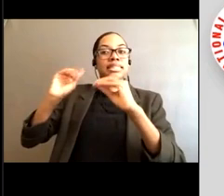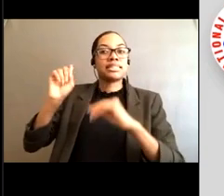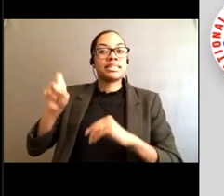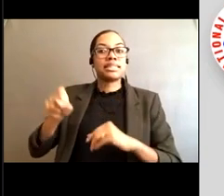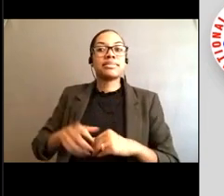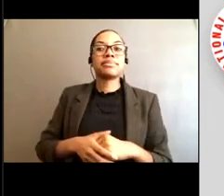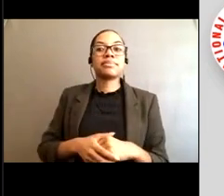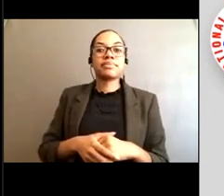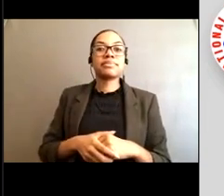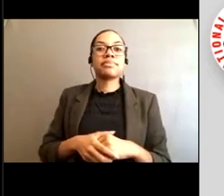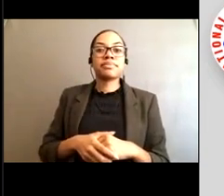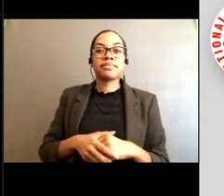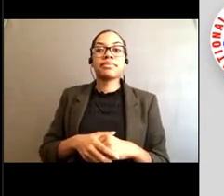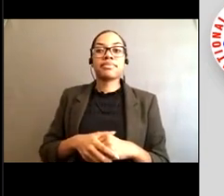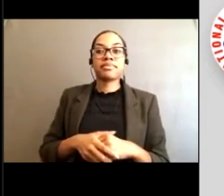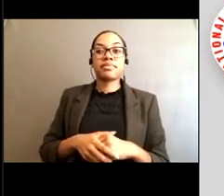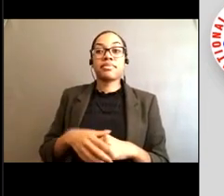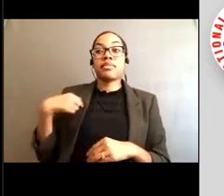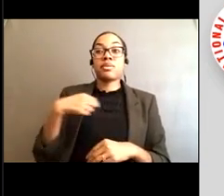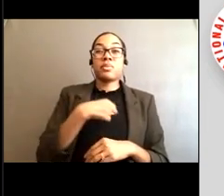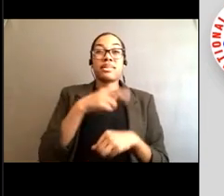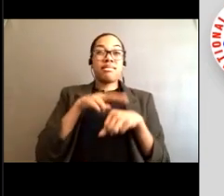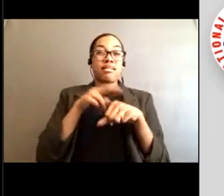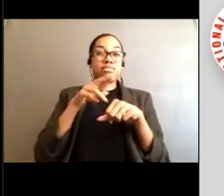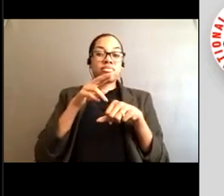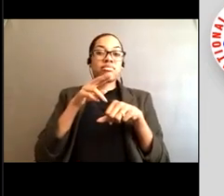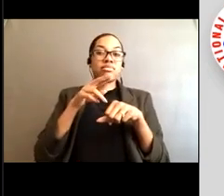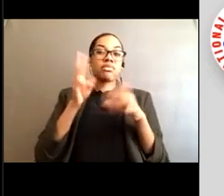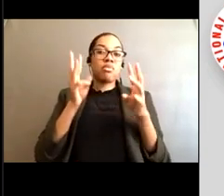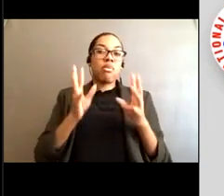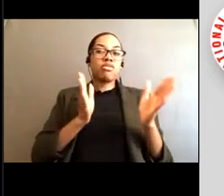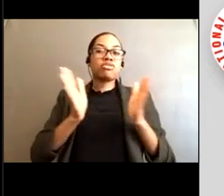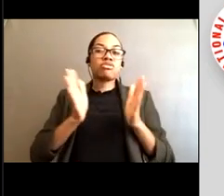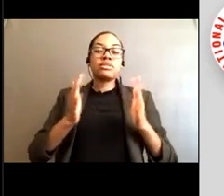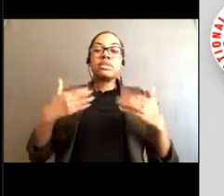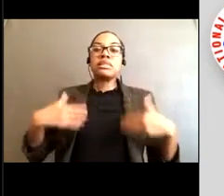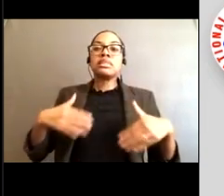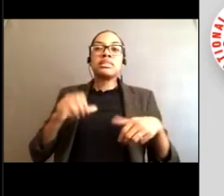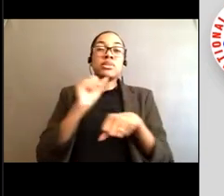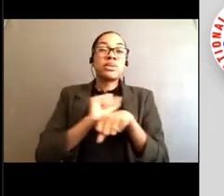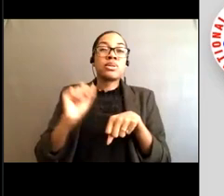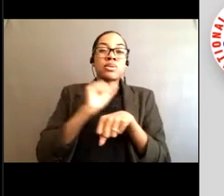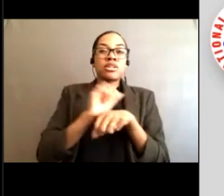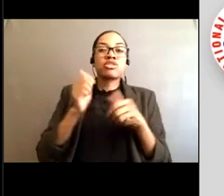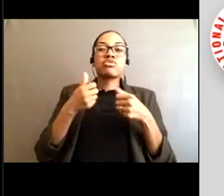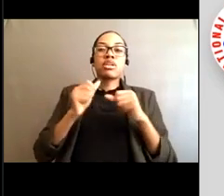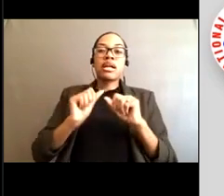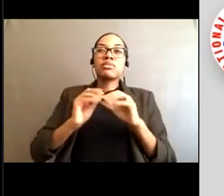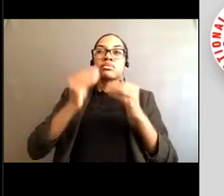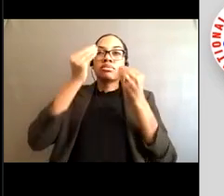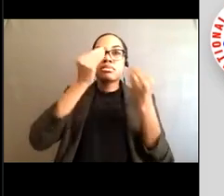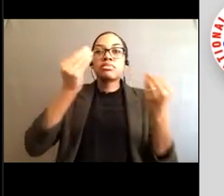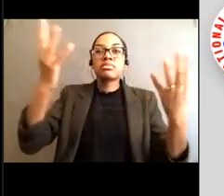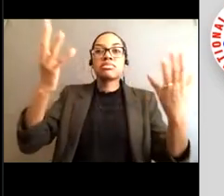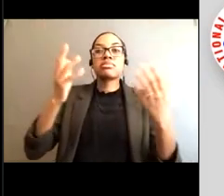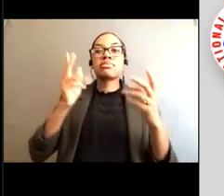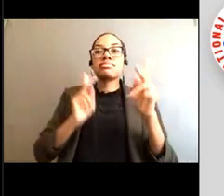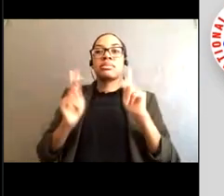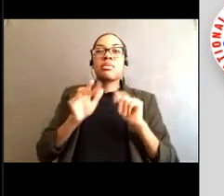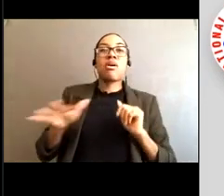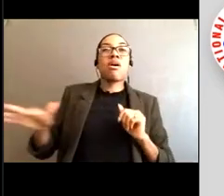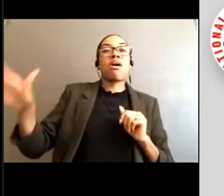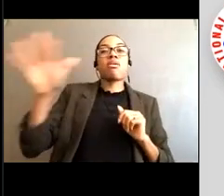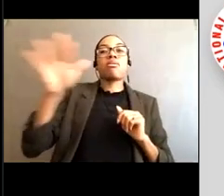working hard to try to spread rip current awareness as far and wide as we can. And that includes